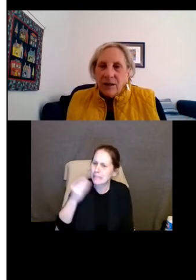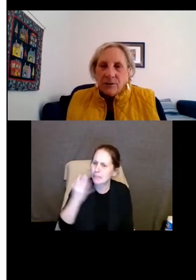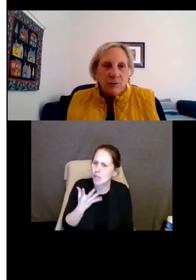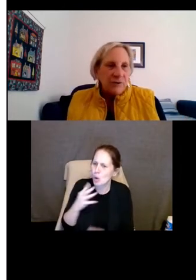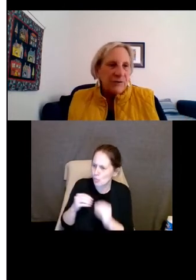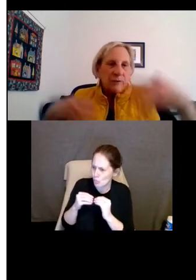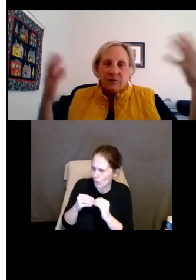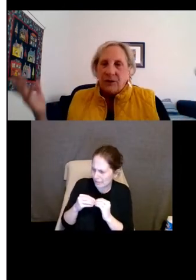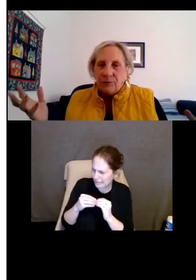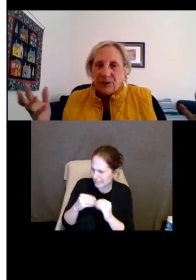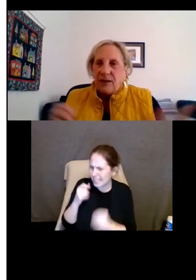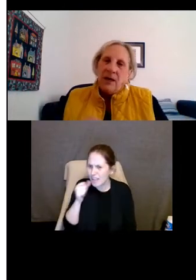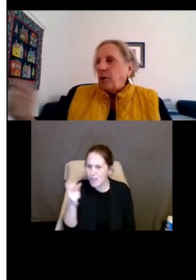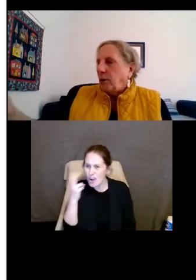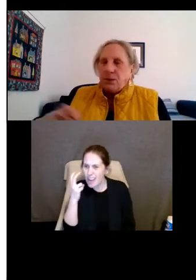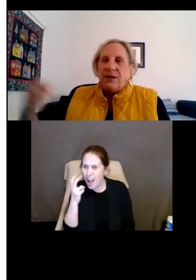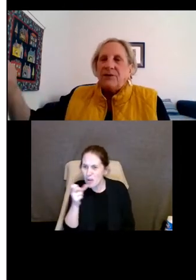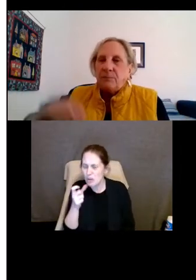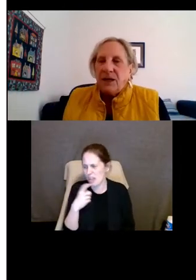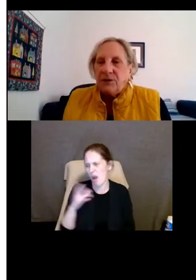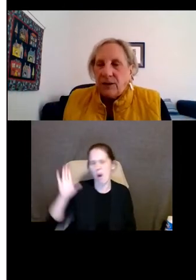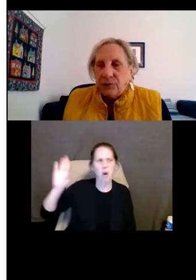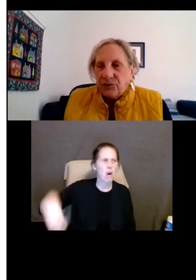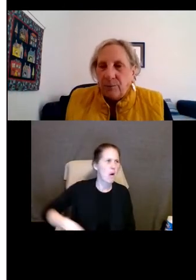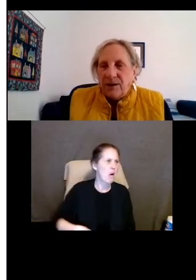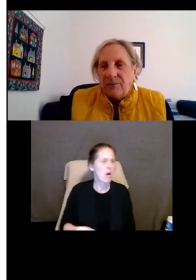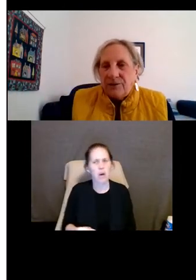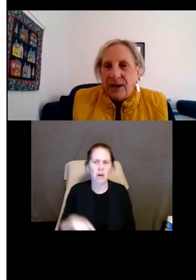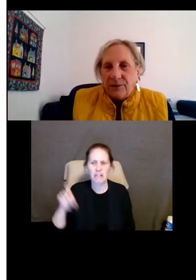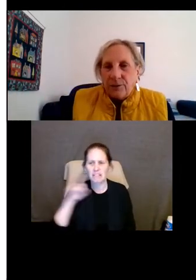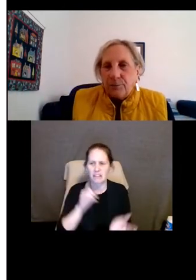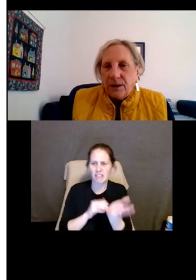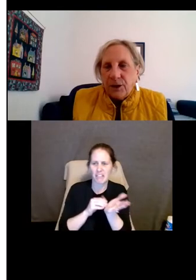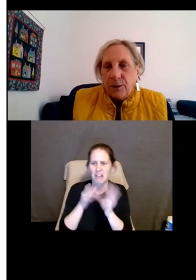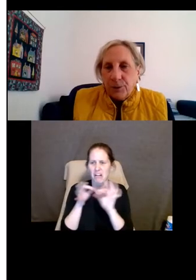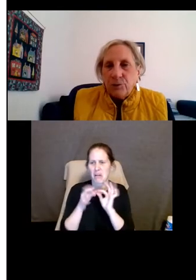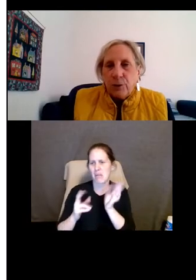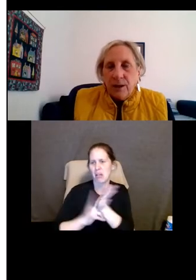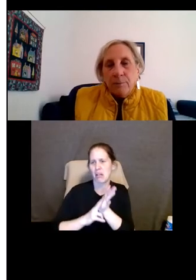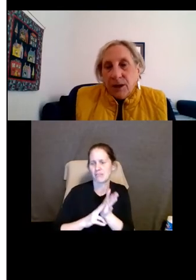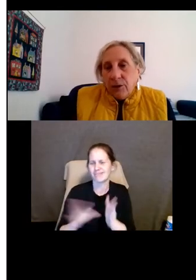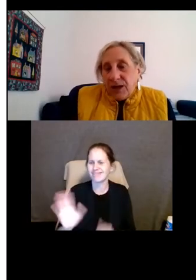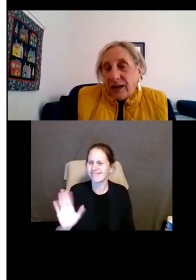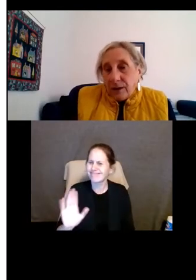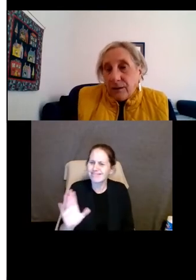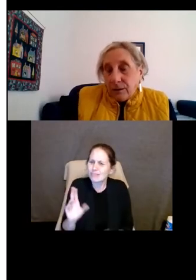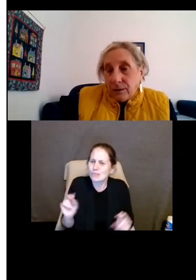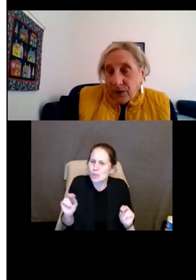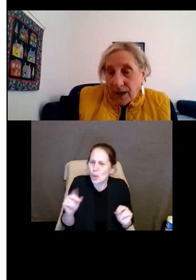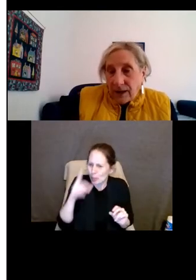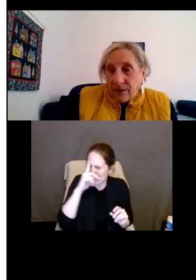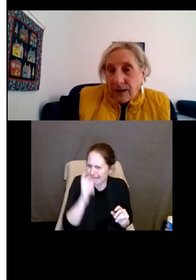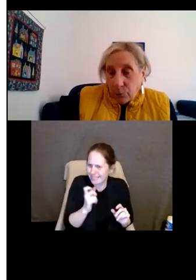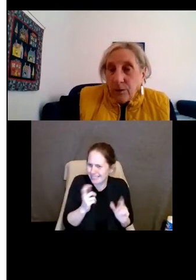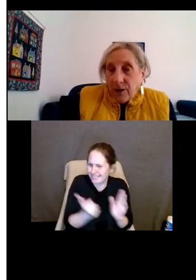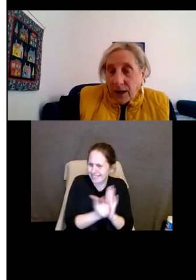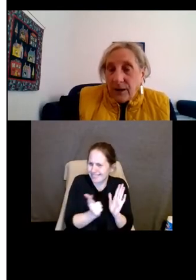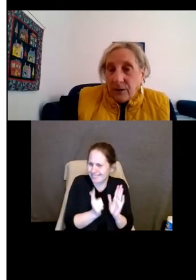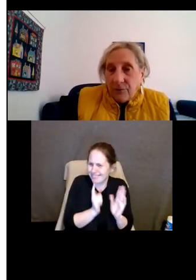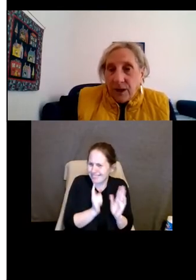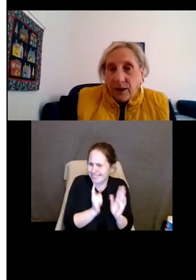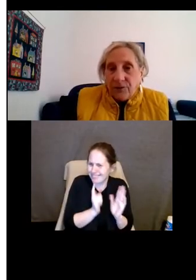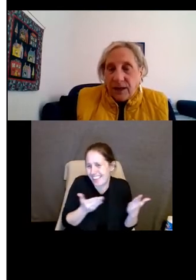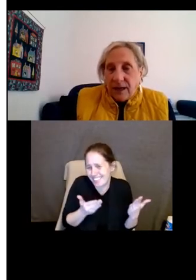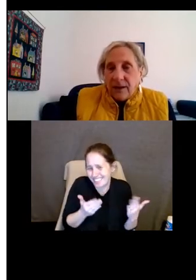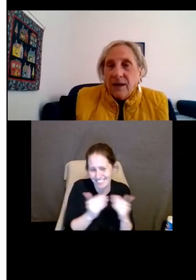you're in doubt, don't just go saying, oh, please get me a doctor's statement, have it signed under penalty and perjury, because that could violate, that would